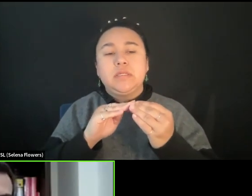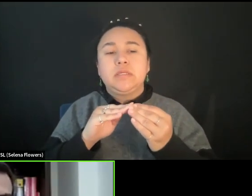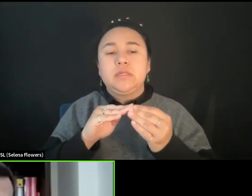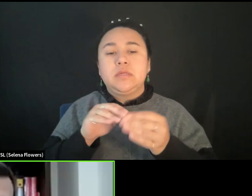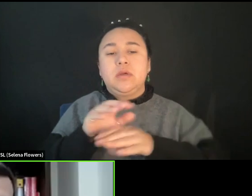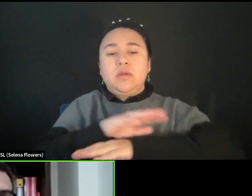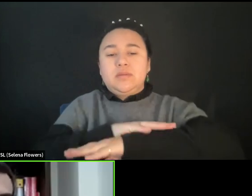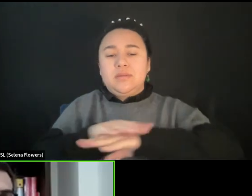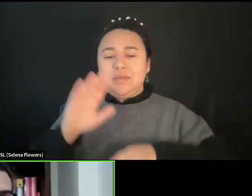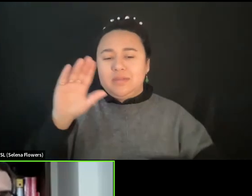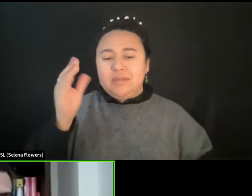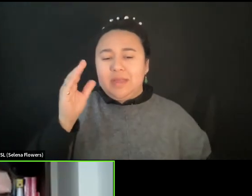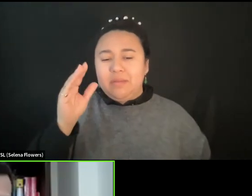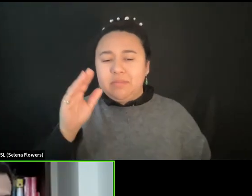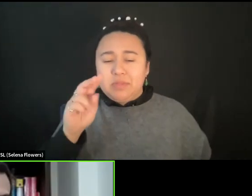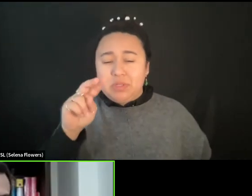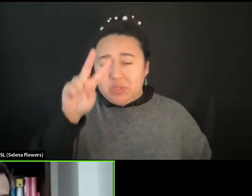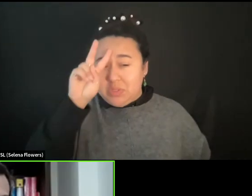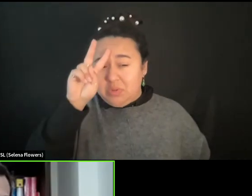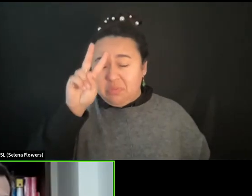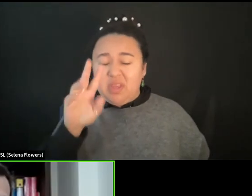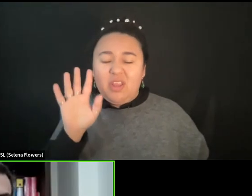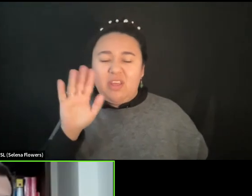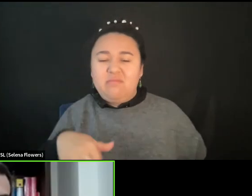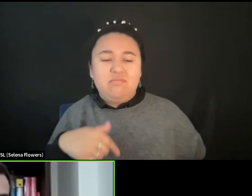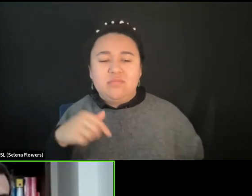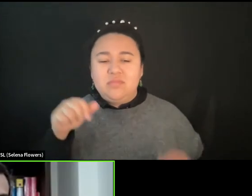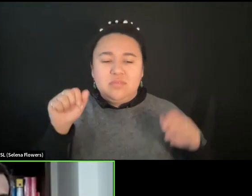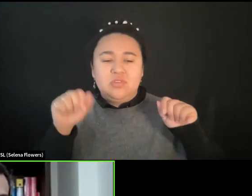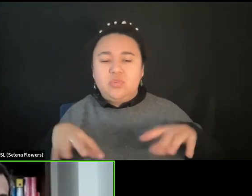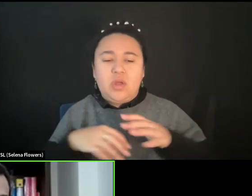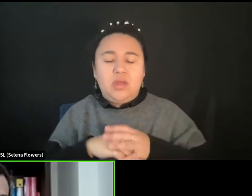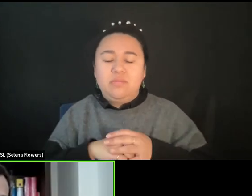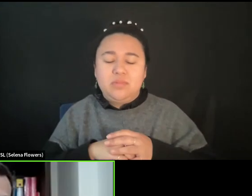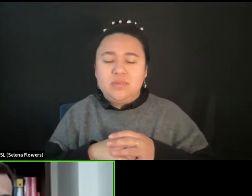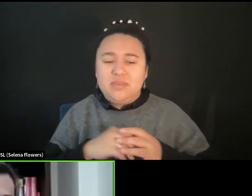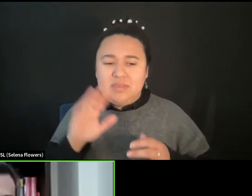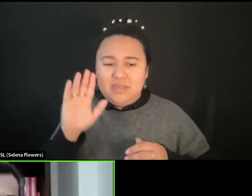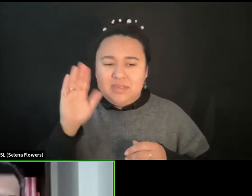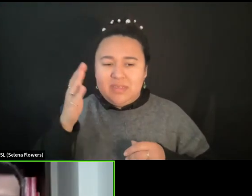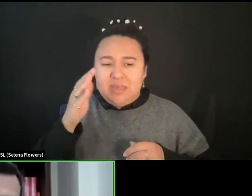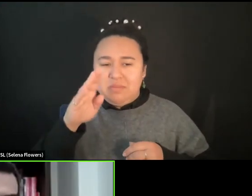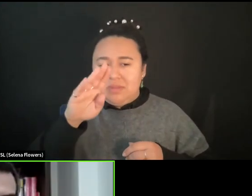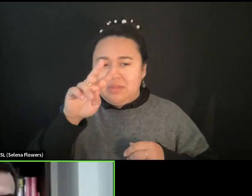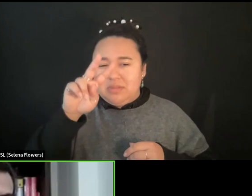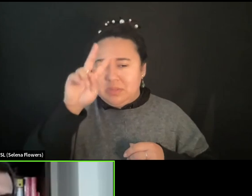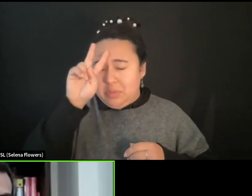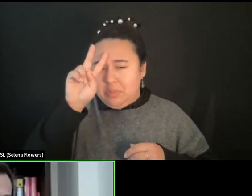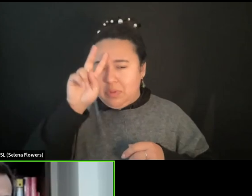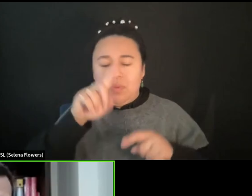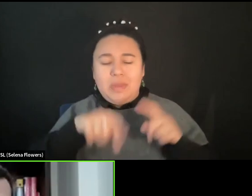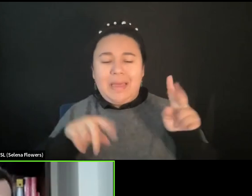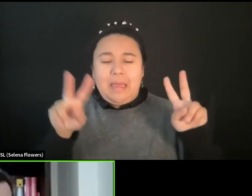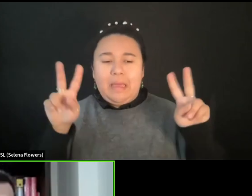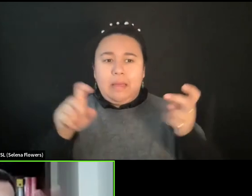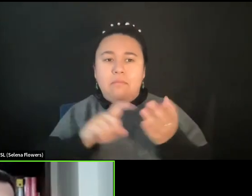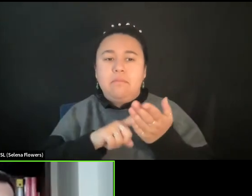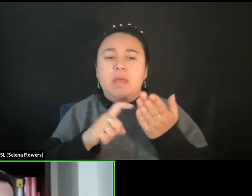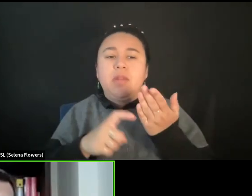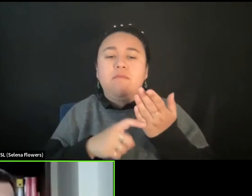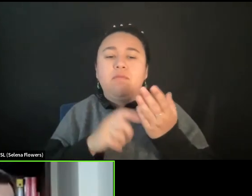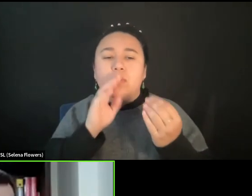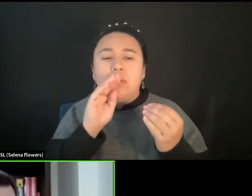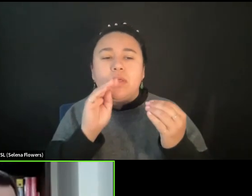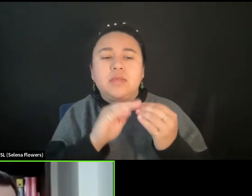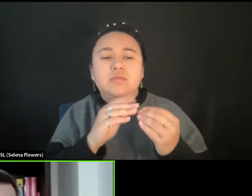stupid, and they, we stopped doing it, because it seems stupid. You can't metaphorically kiss someone. So we just said,